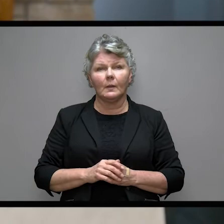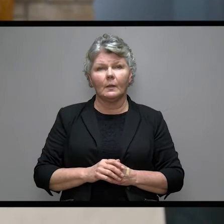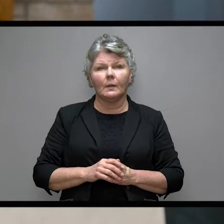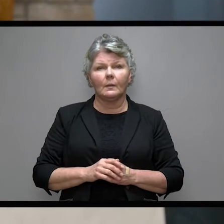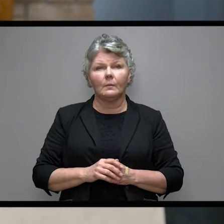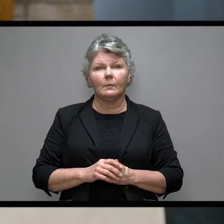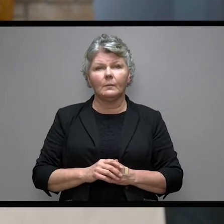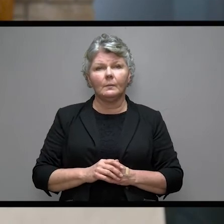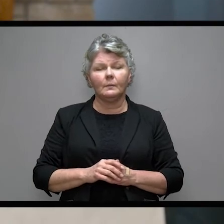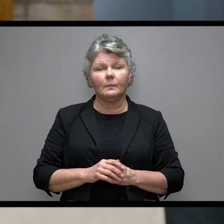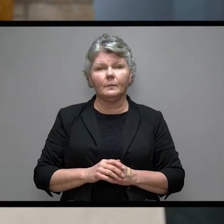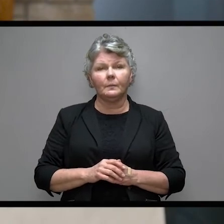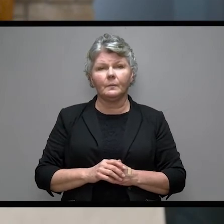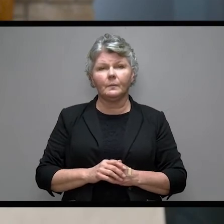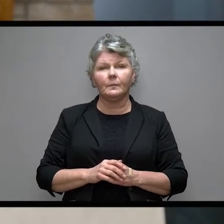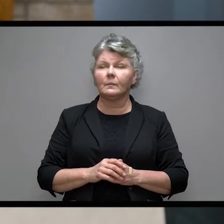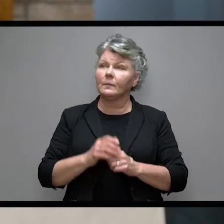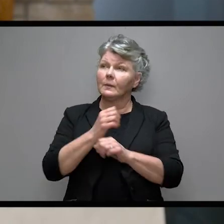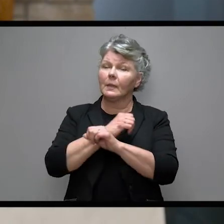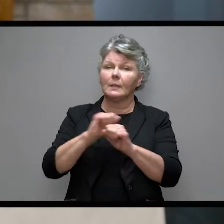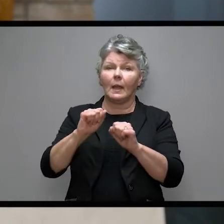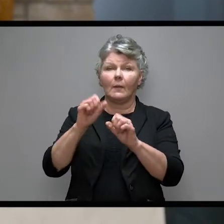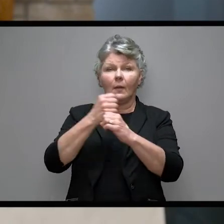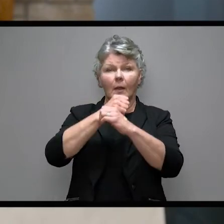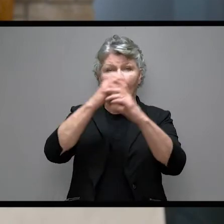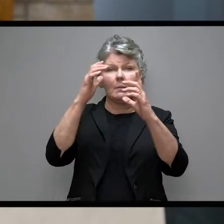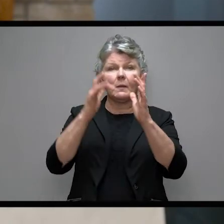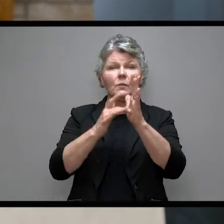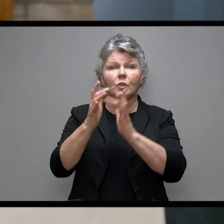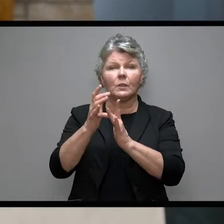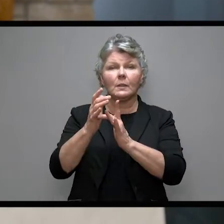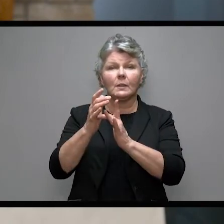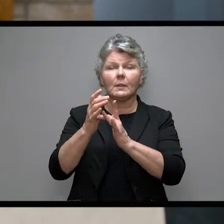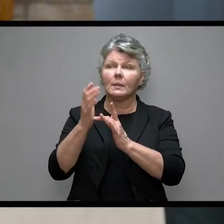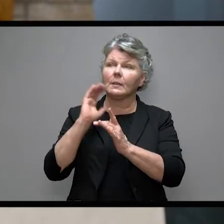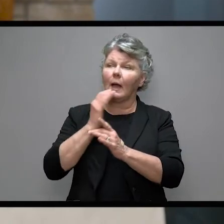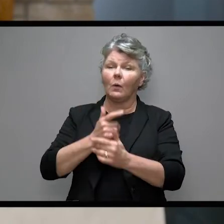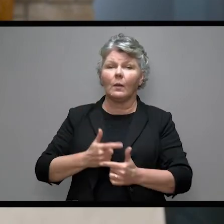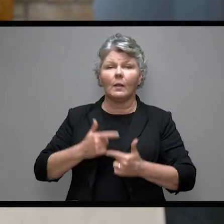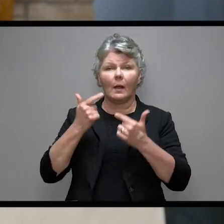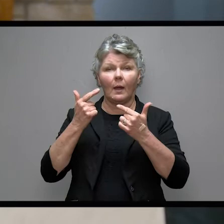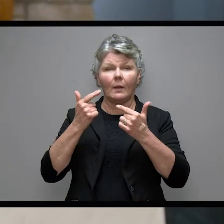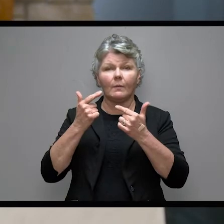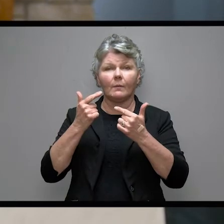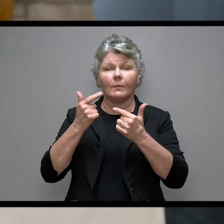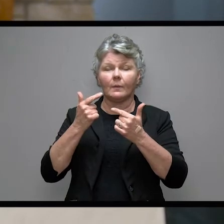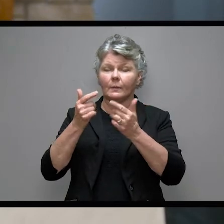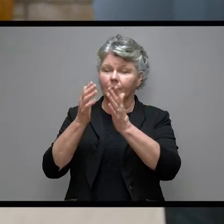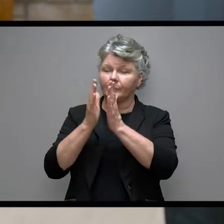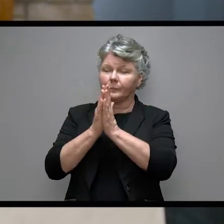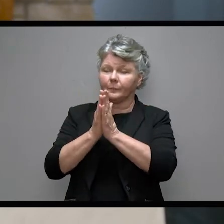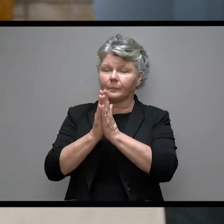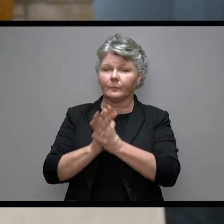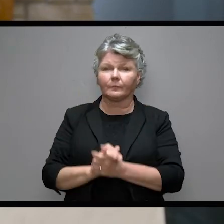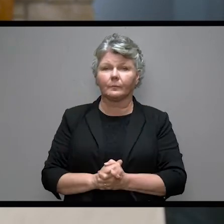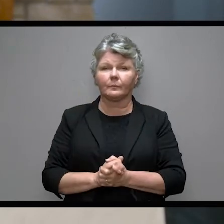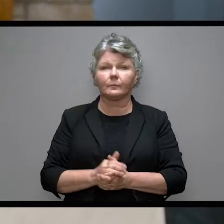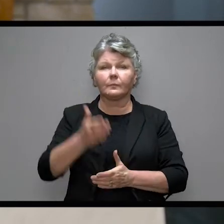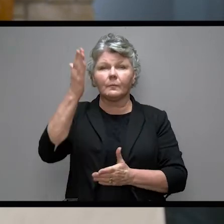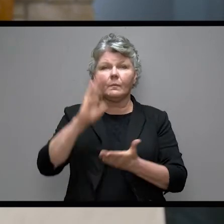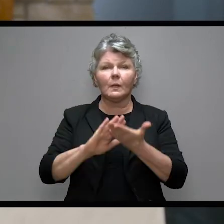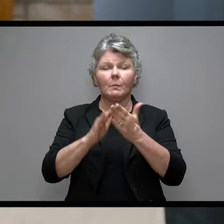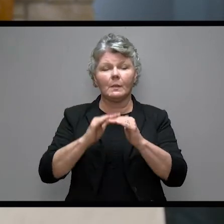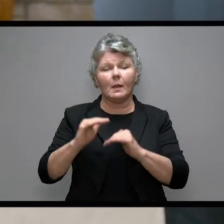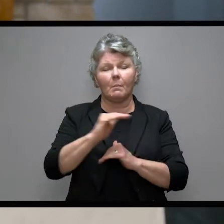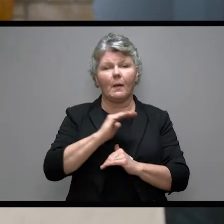In the saving name of Jesus whose forgiveness is our life. Amen. Now may the peace of